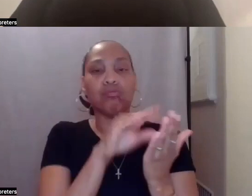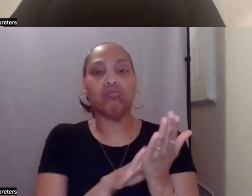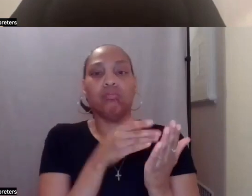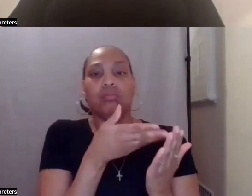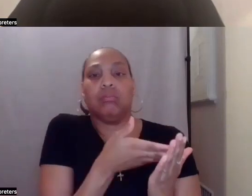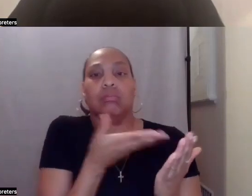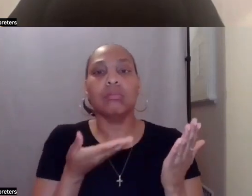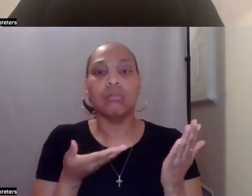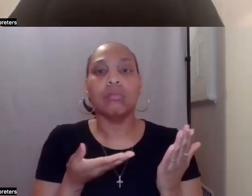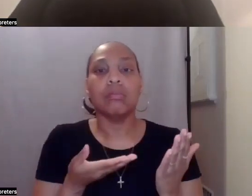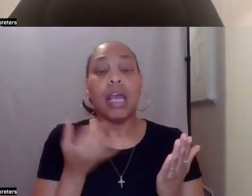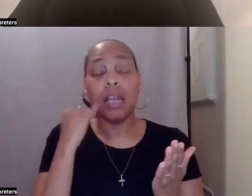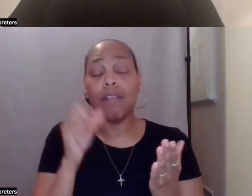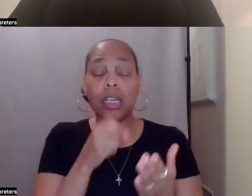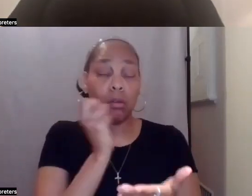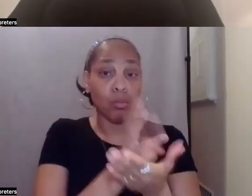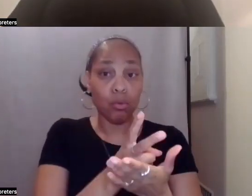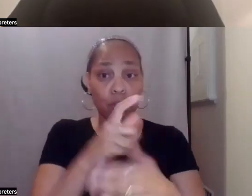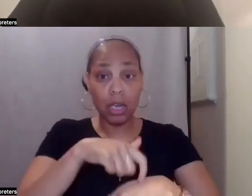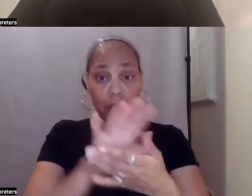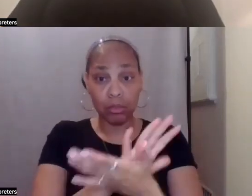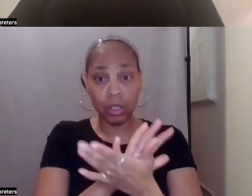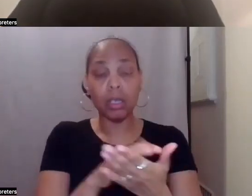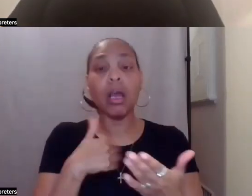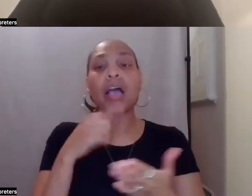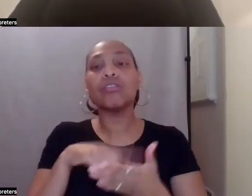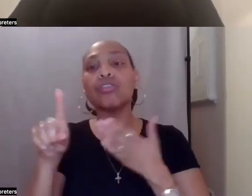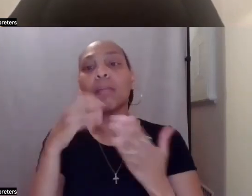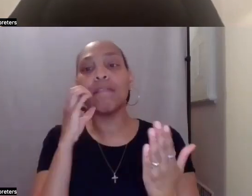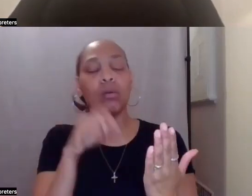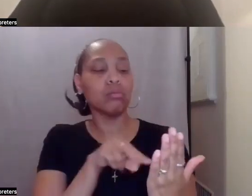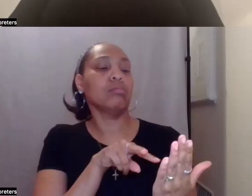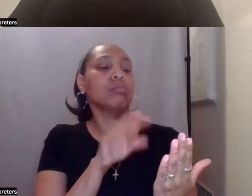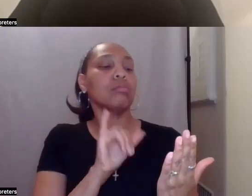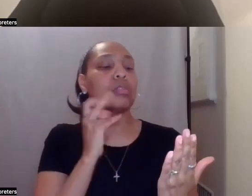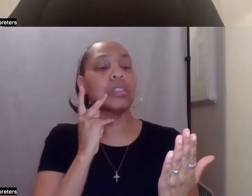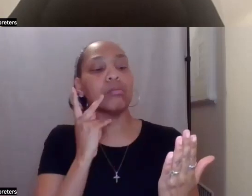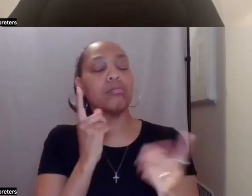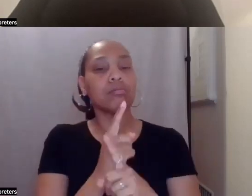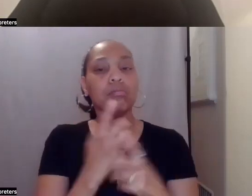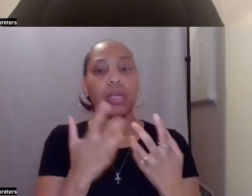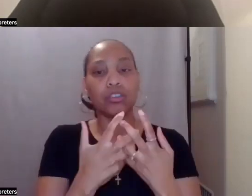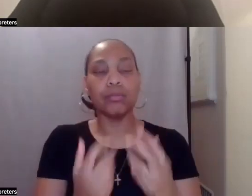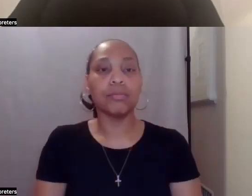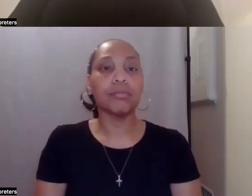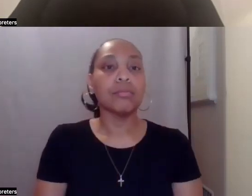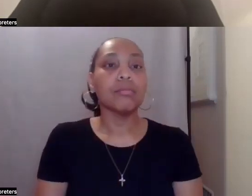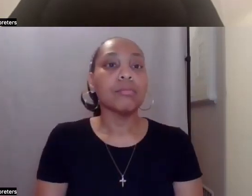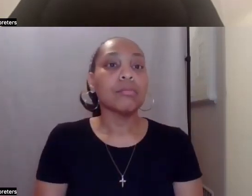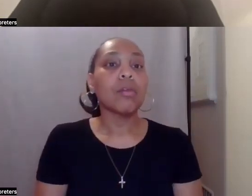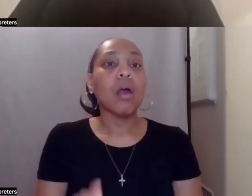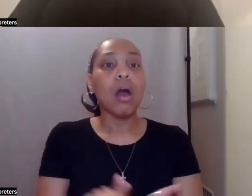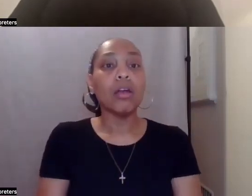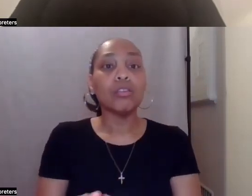when I need to approve a timesheet, I can check, uh, my notes for accurate hours. Um, I also use a monthly,